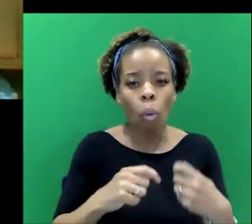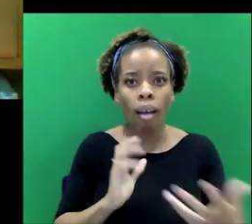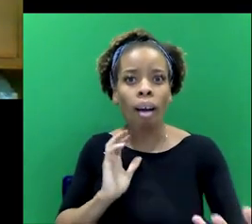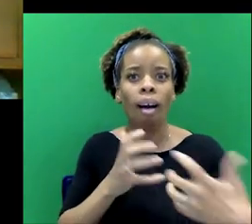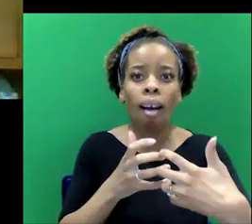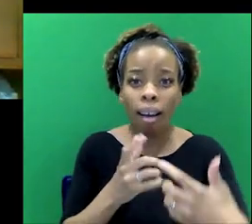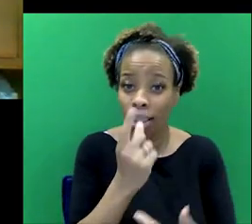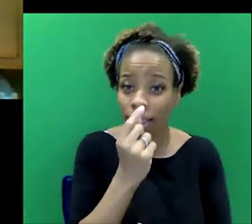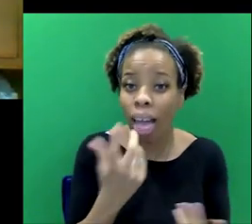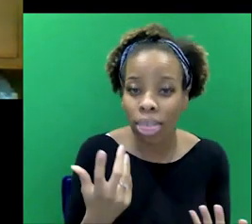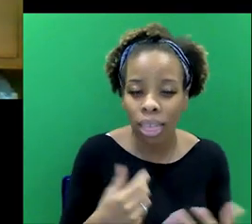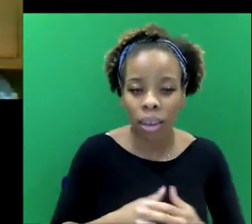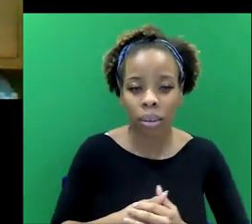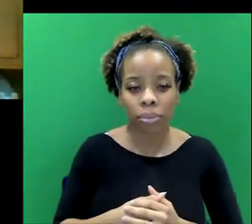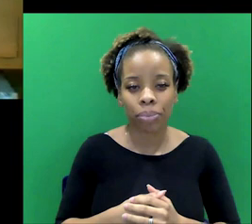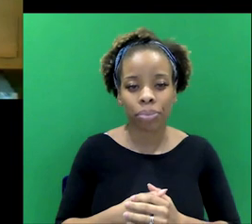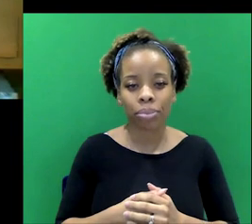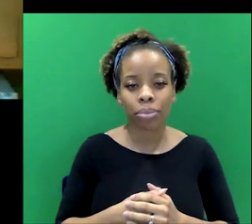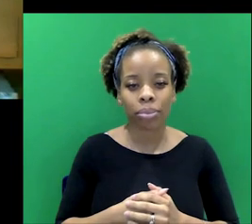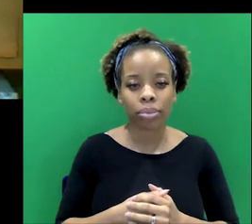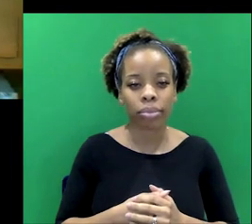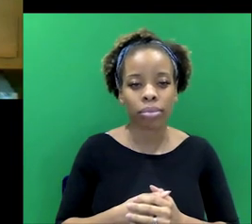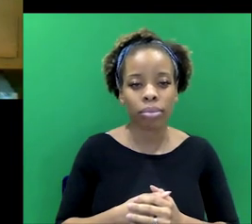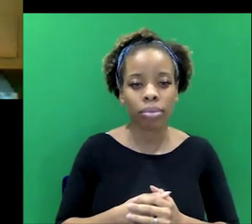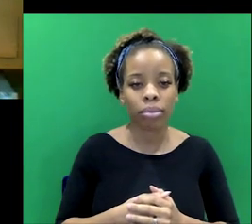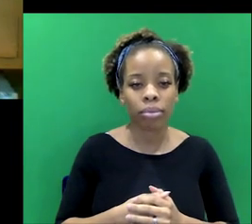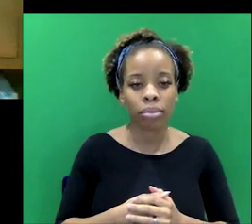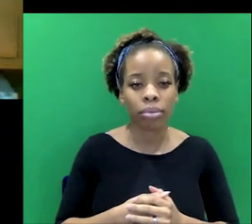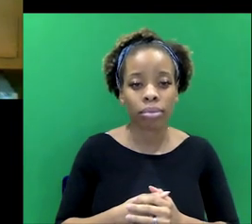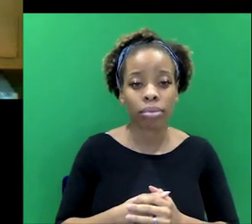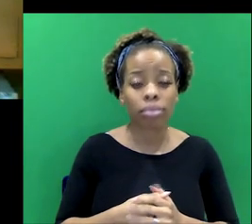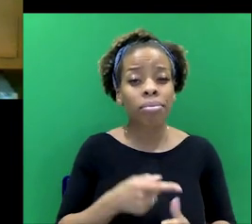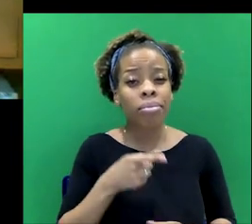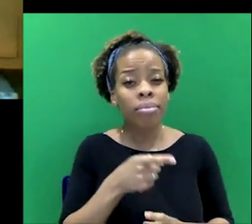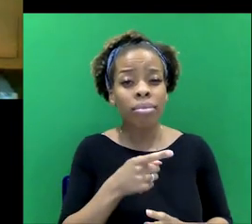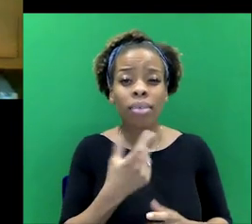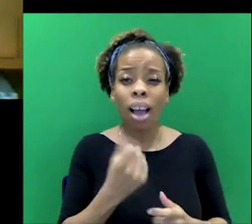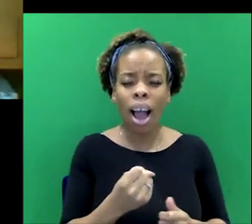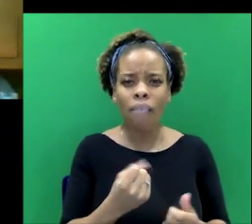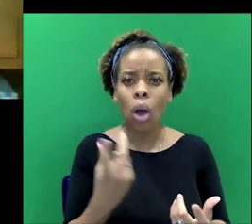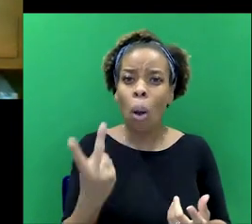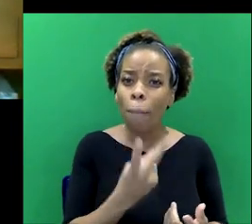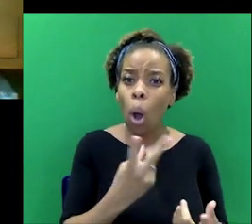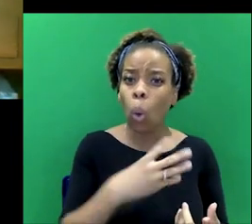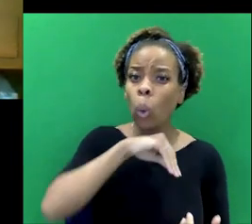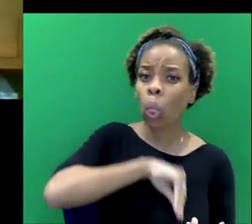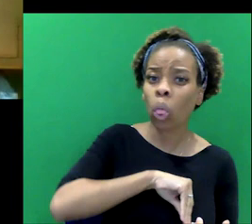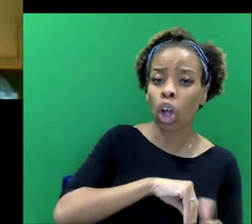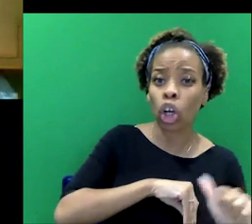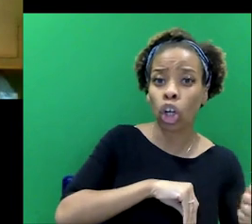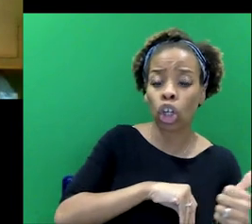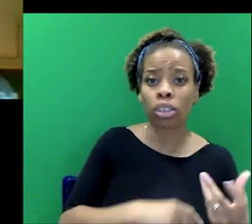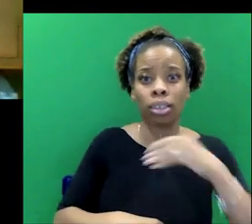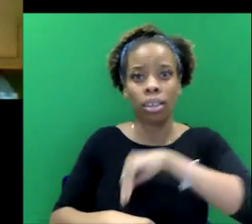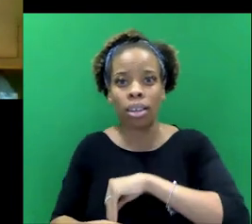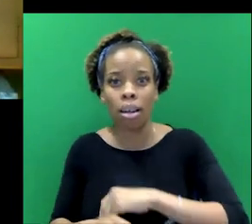because he has those kind of mixture of good and bad qualities, we're never quite sure if he's definitely going to